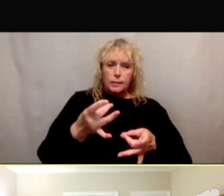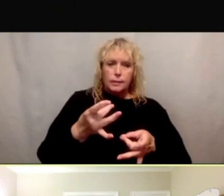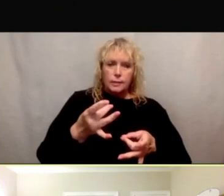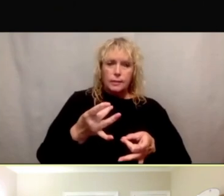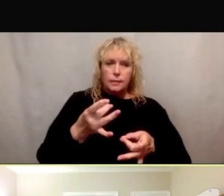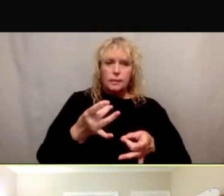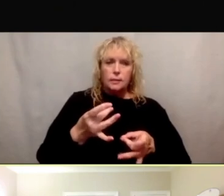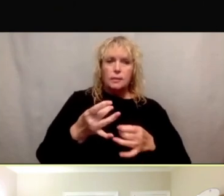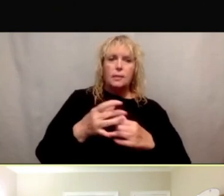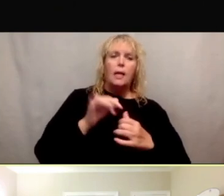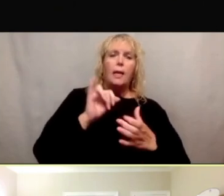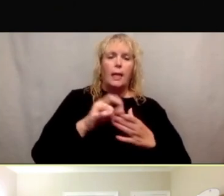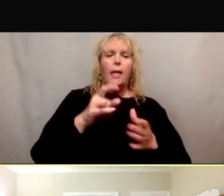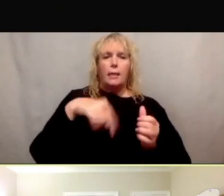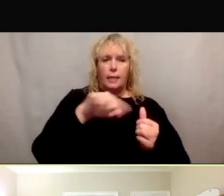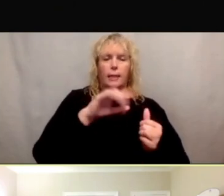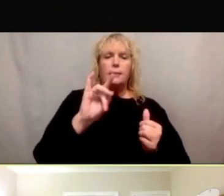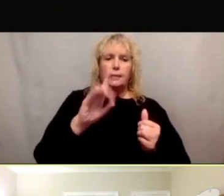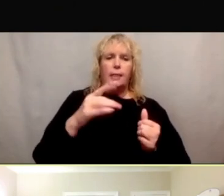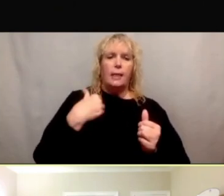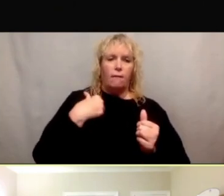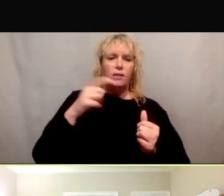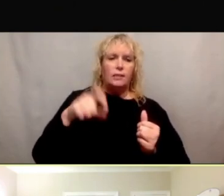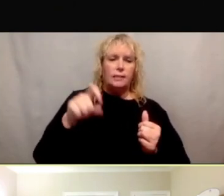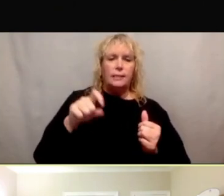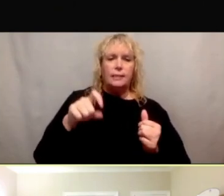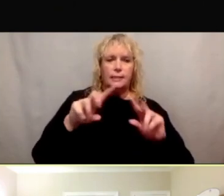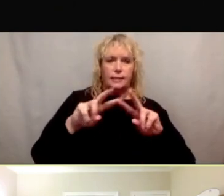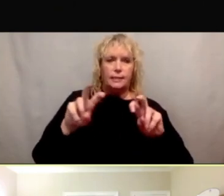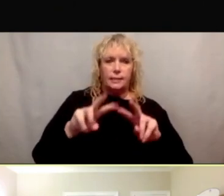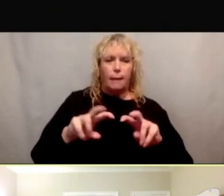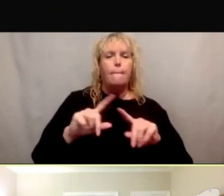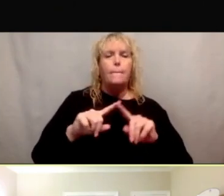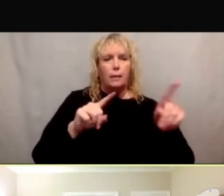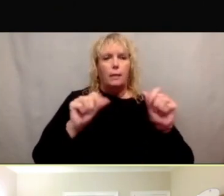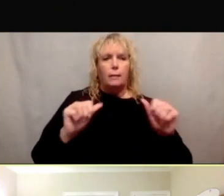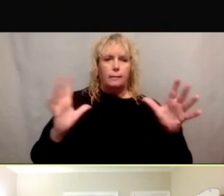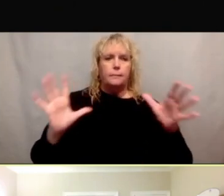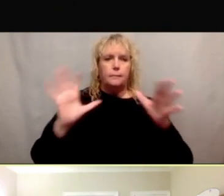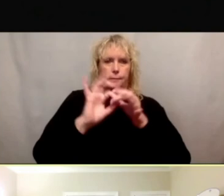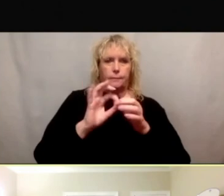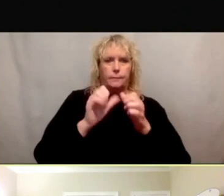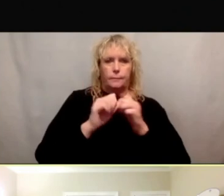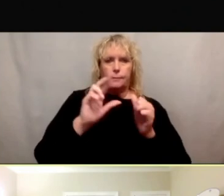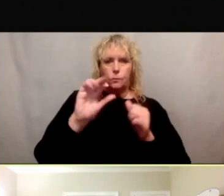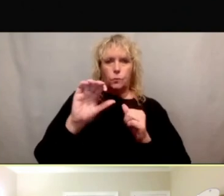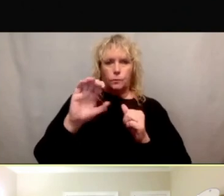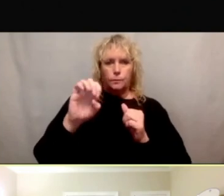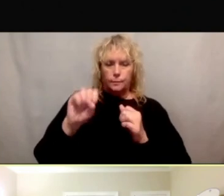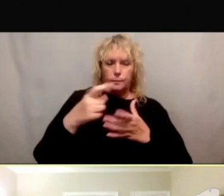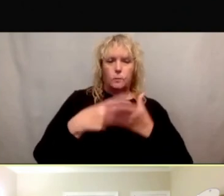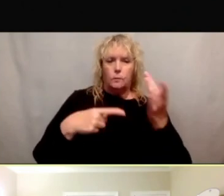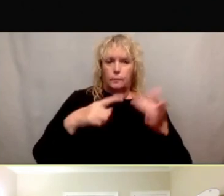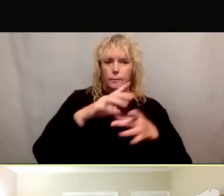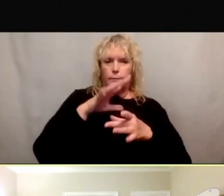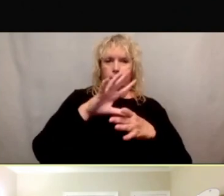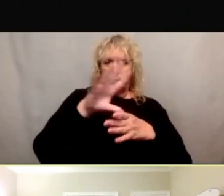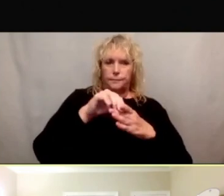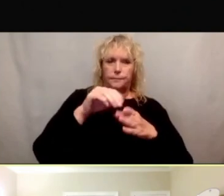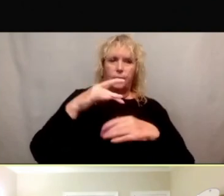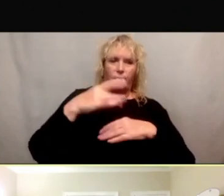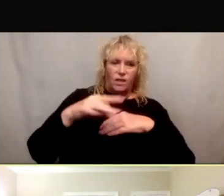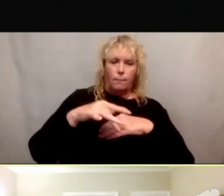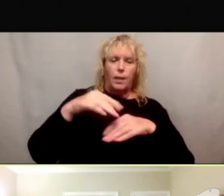they did the needs assessment, but they also connected people with the resources that were available in the community. So I think that would be an